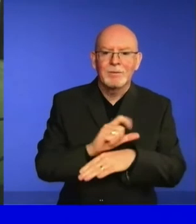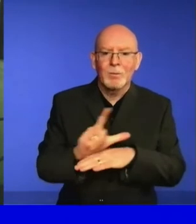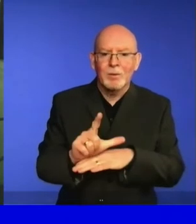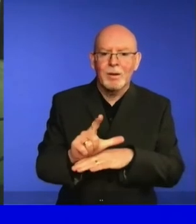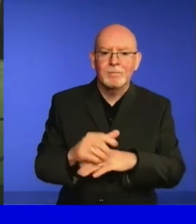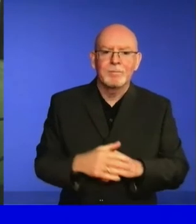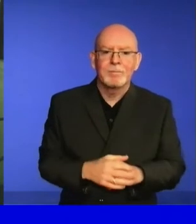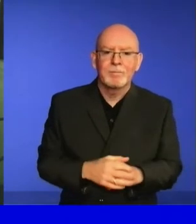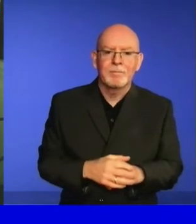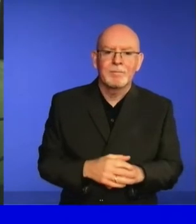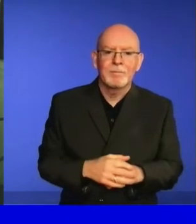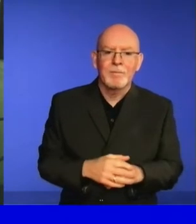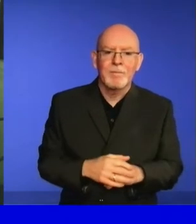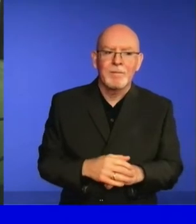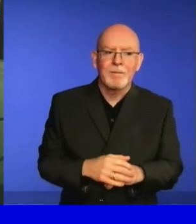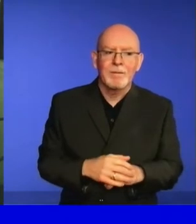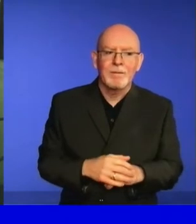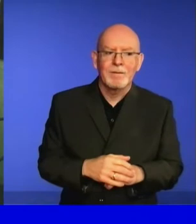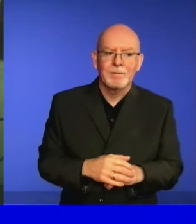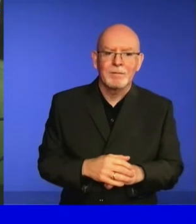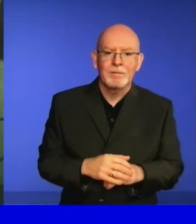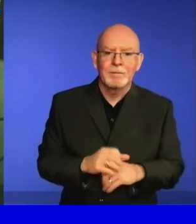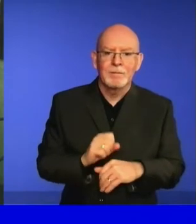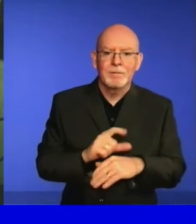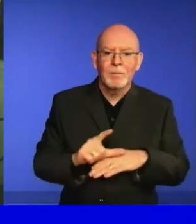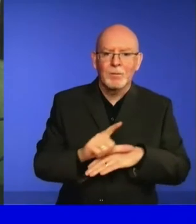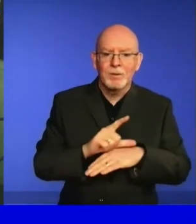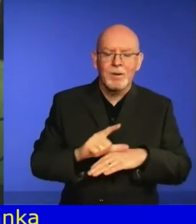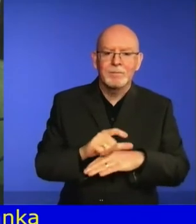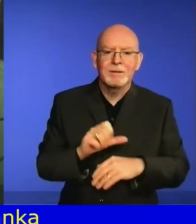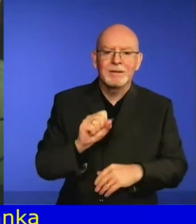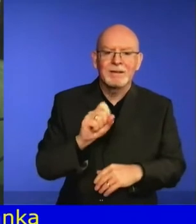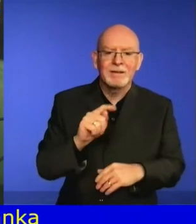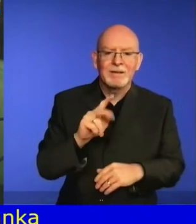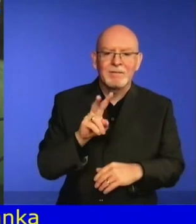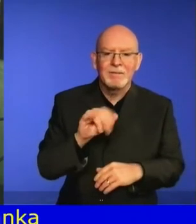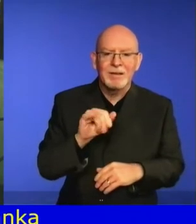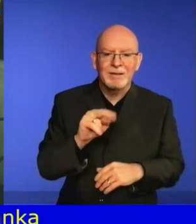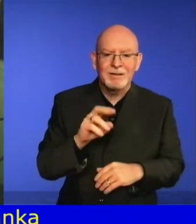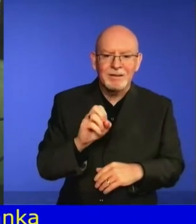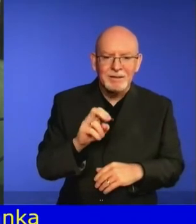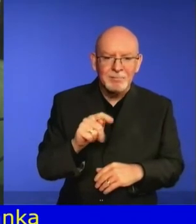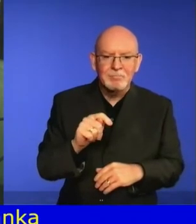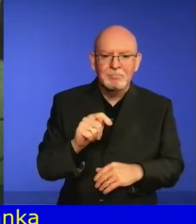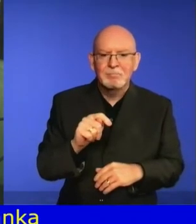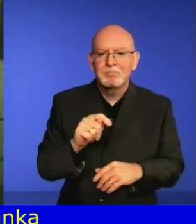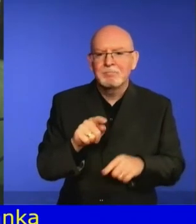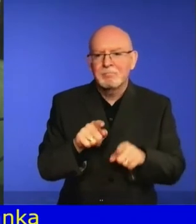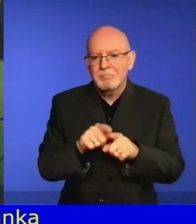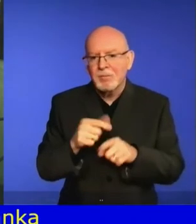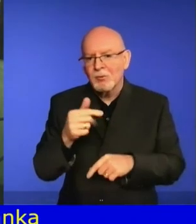the State of Palestine, the of